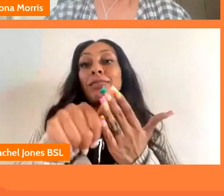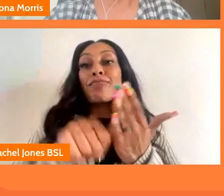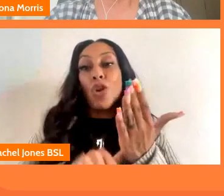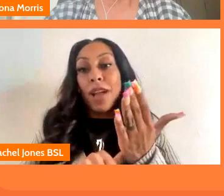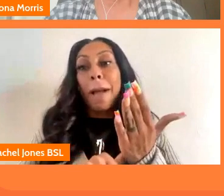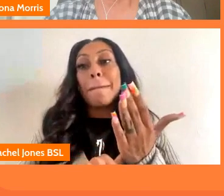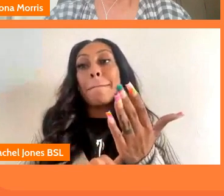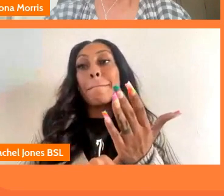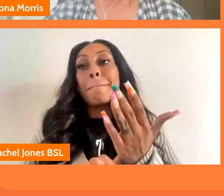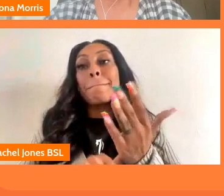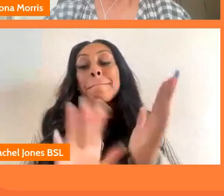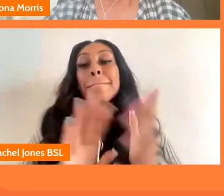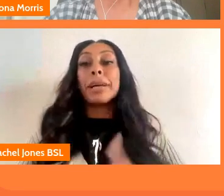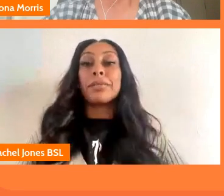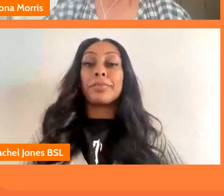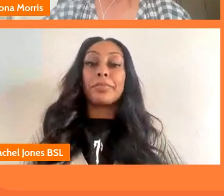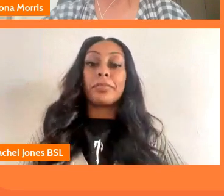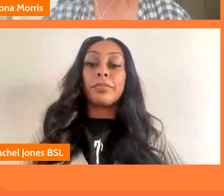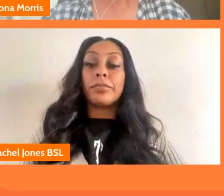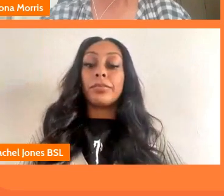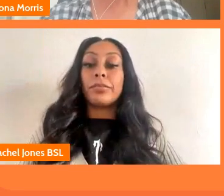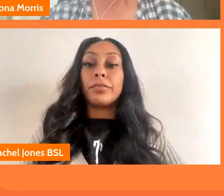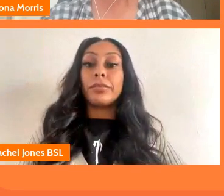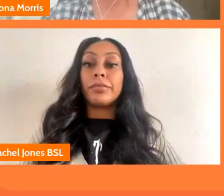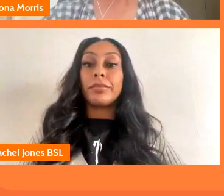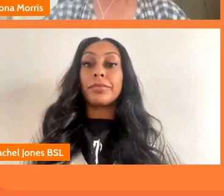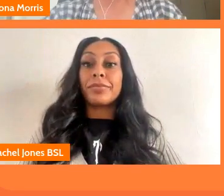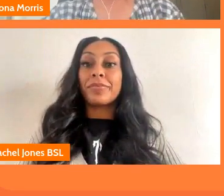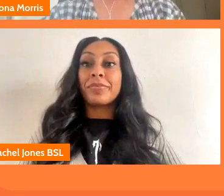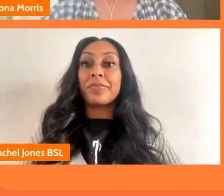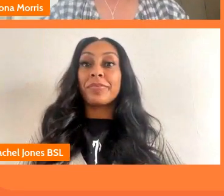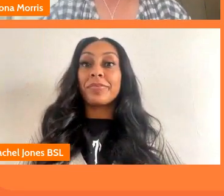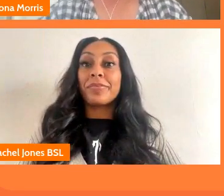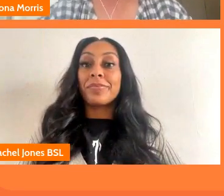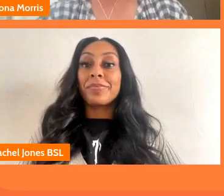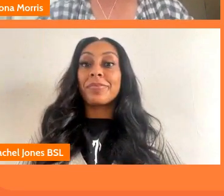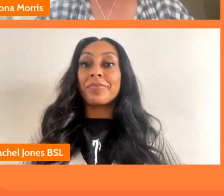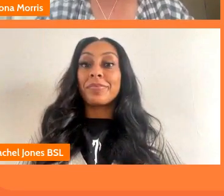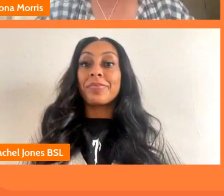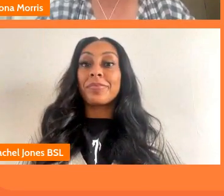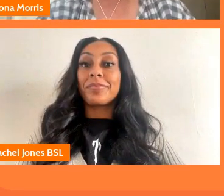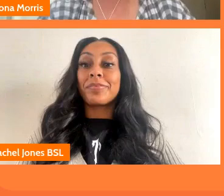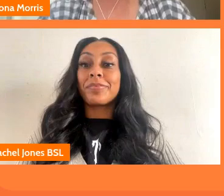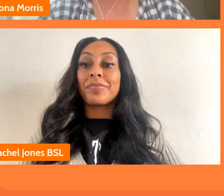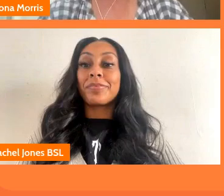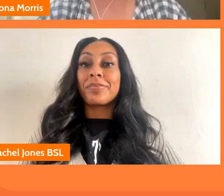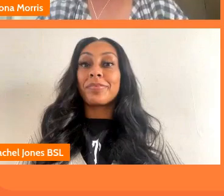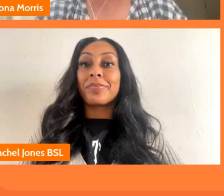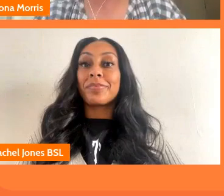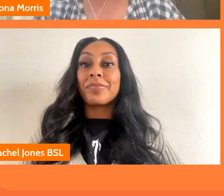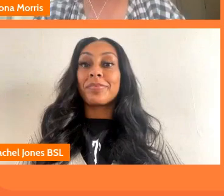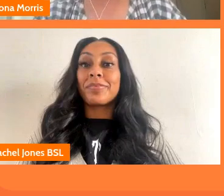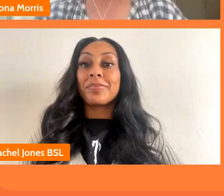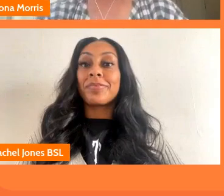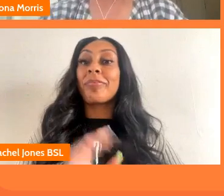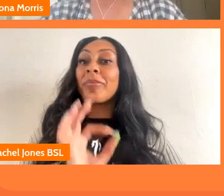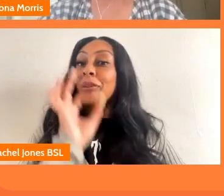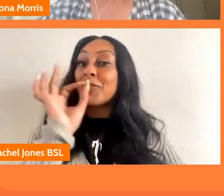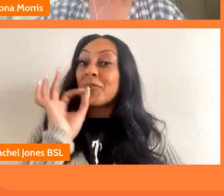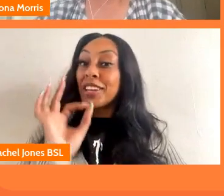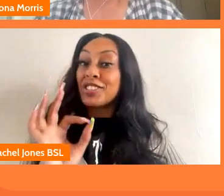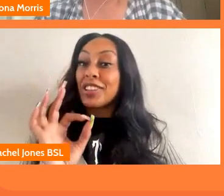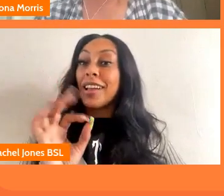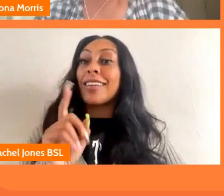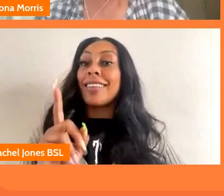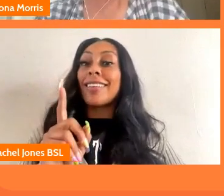not be overlooked thank you another great question and i'm afraid unfortunately it's going to be the last one we can take but i want to come around